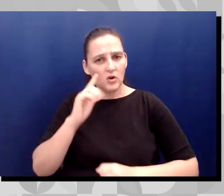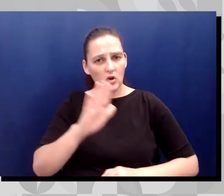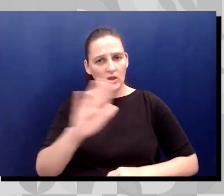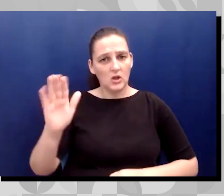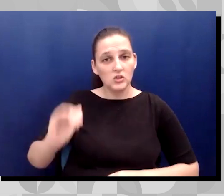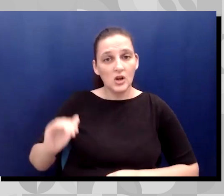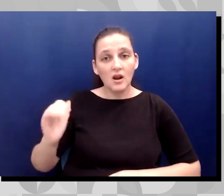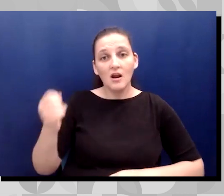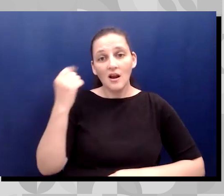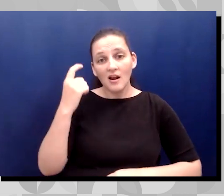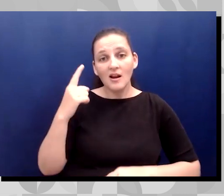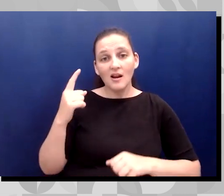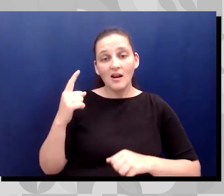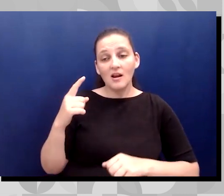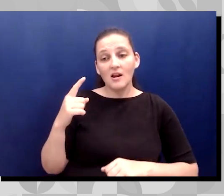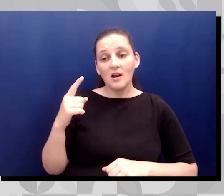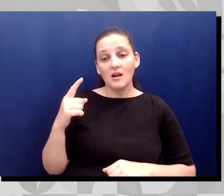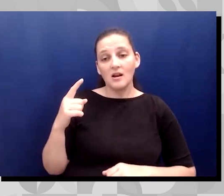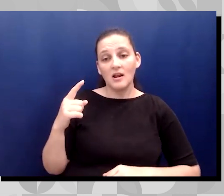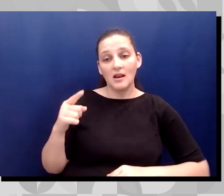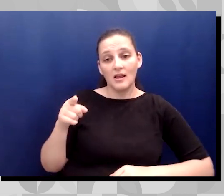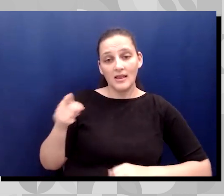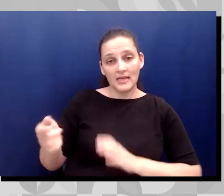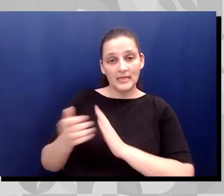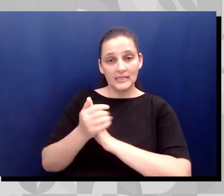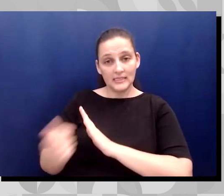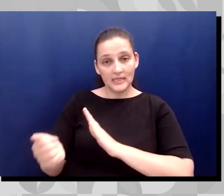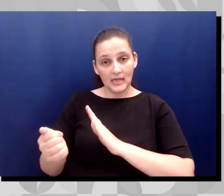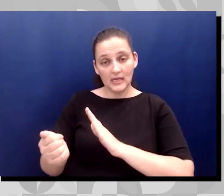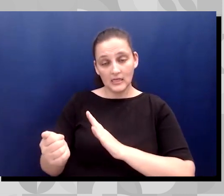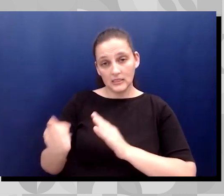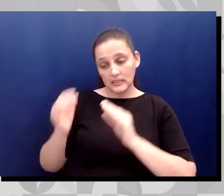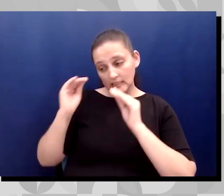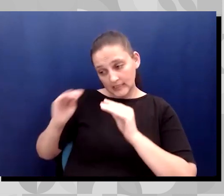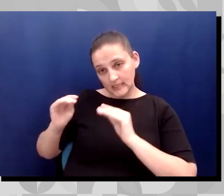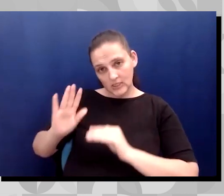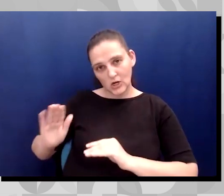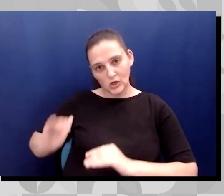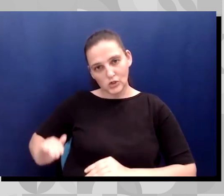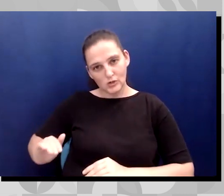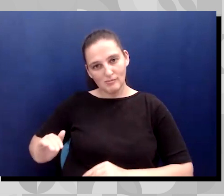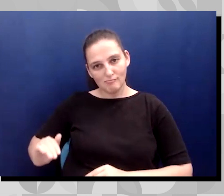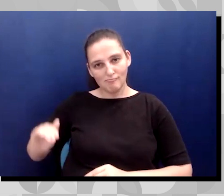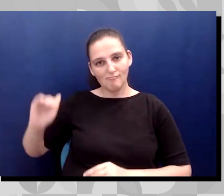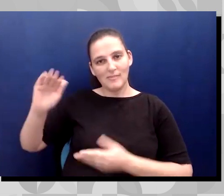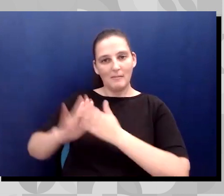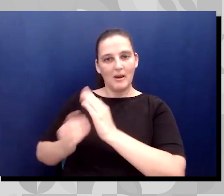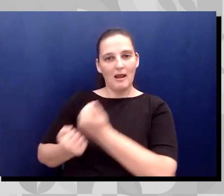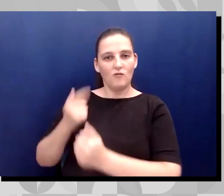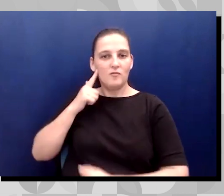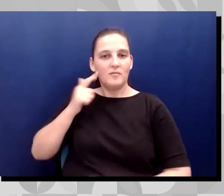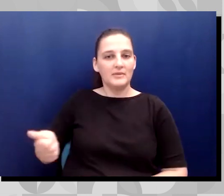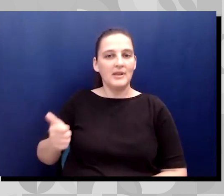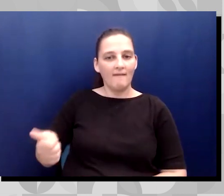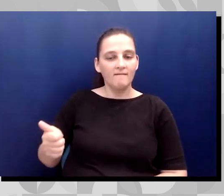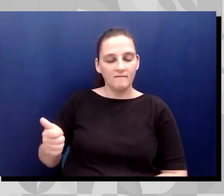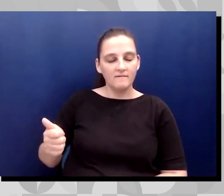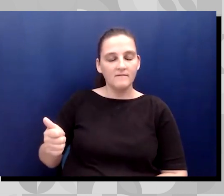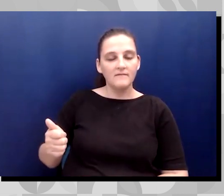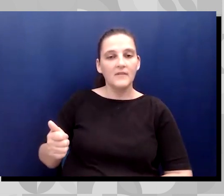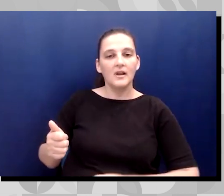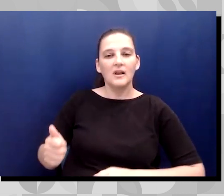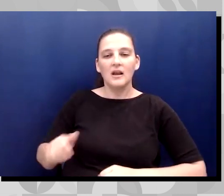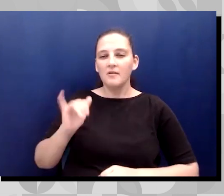those same skills to their children so that they can become better advocates for themselves as well. So that's really the mission that